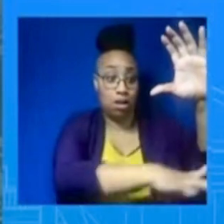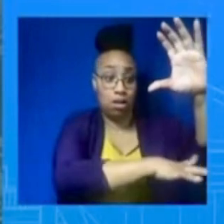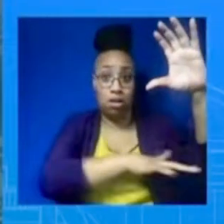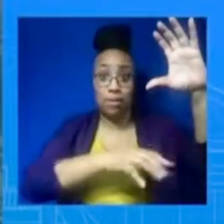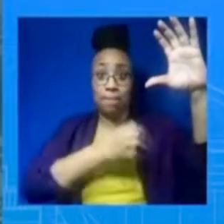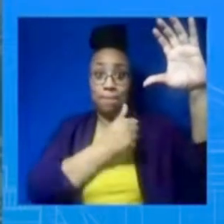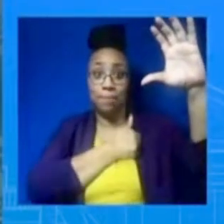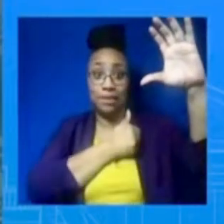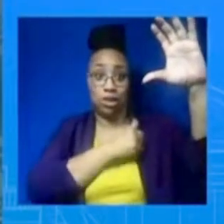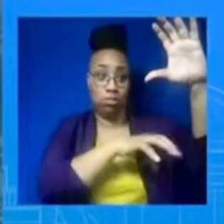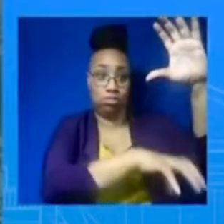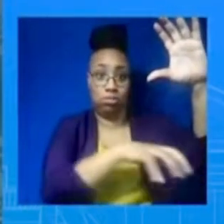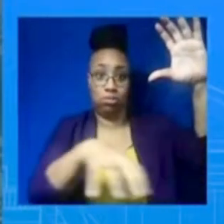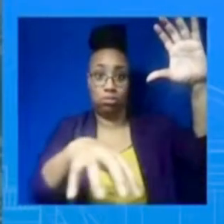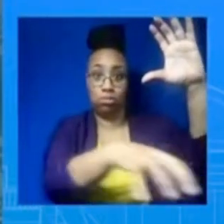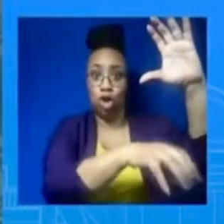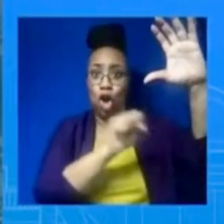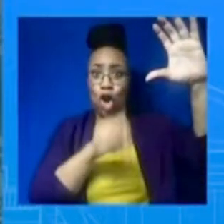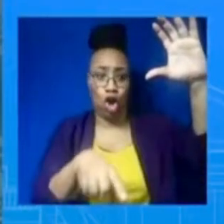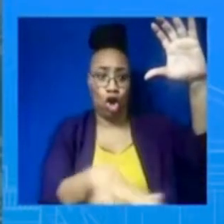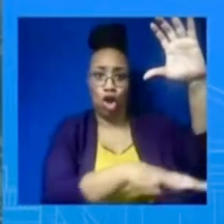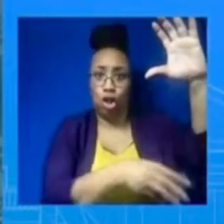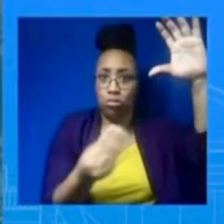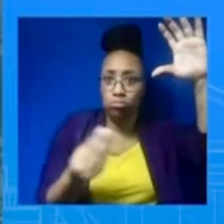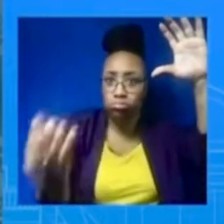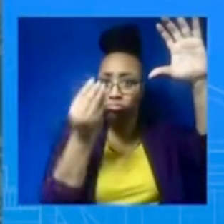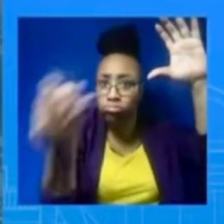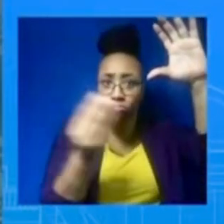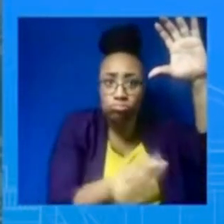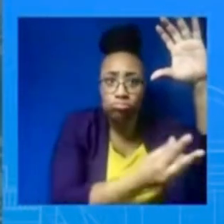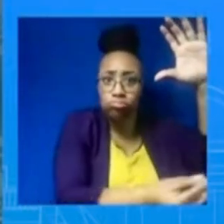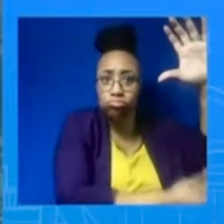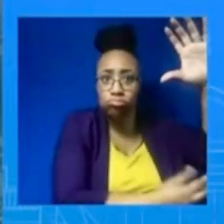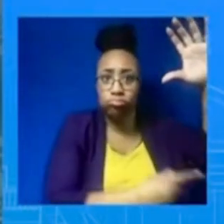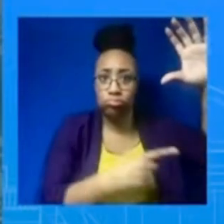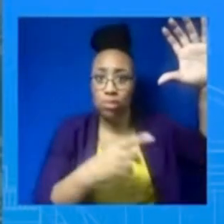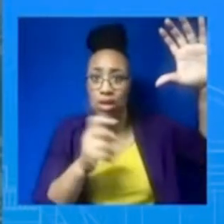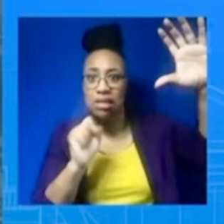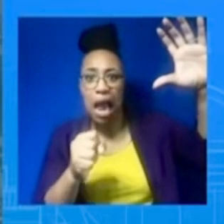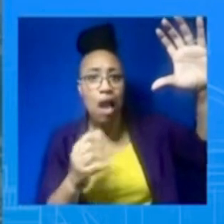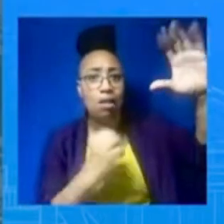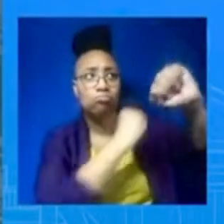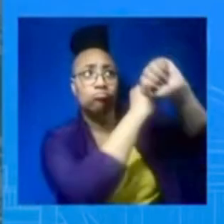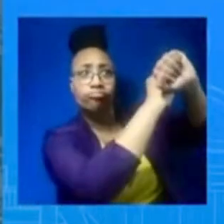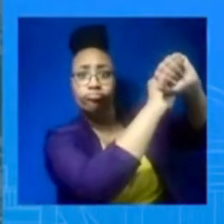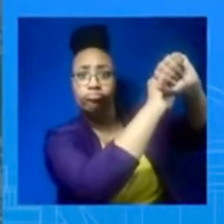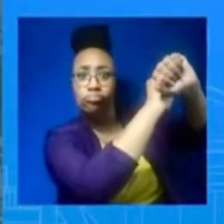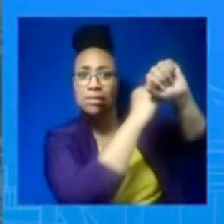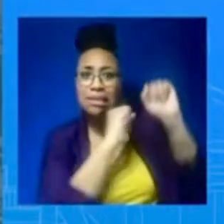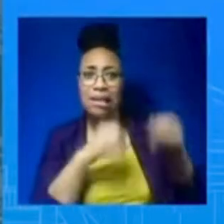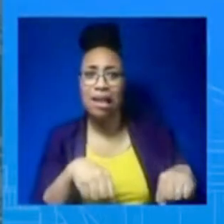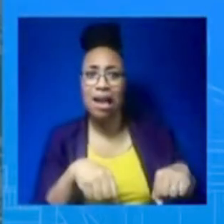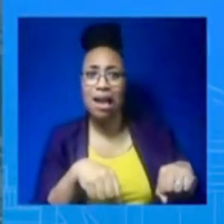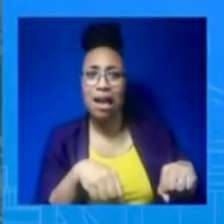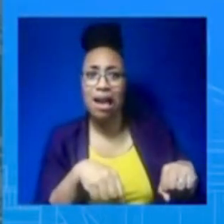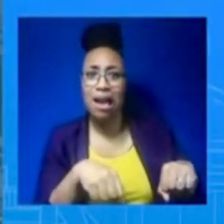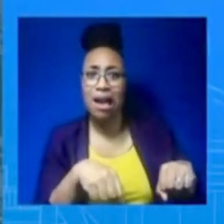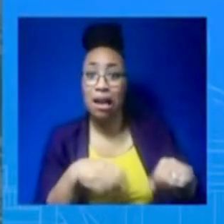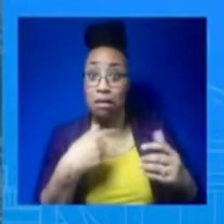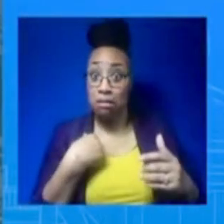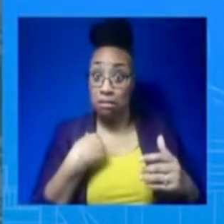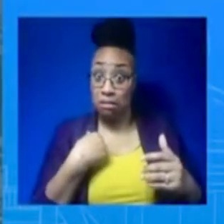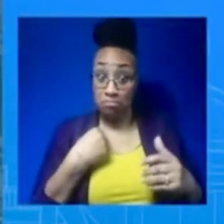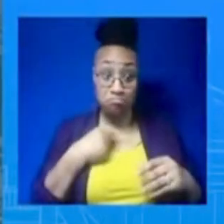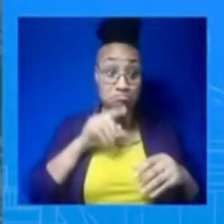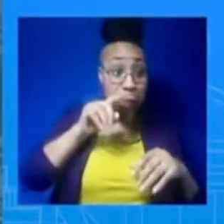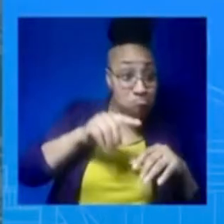particularly in the Midwest, to limit any collection ability. So we don't believe that the balloon was